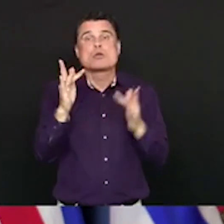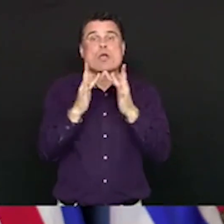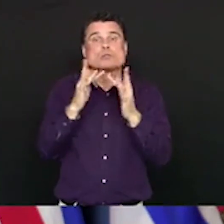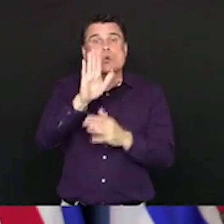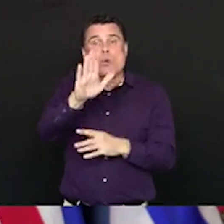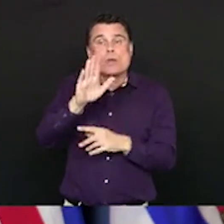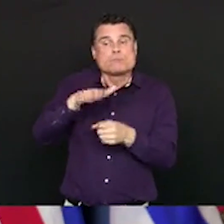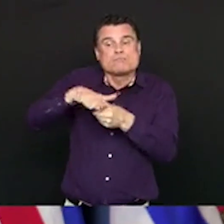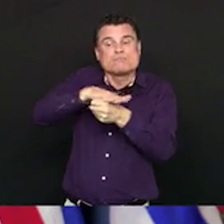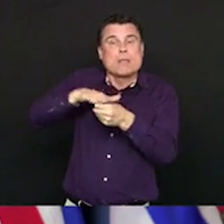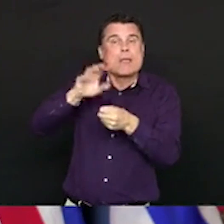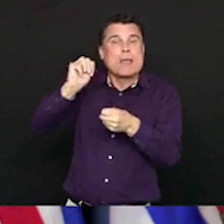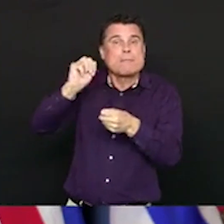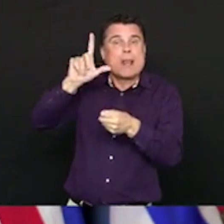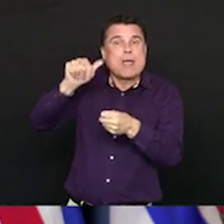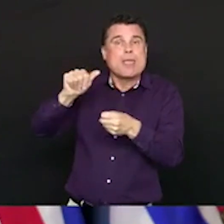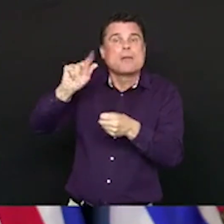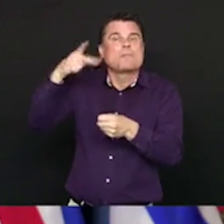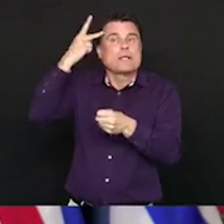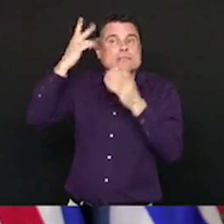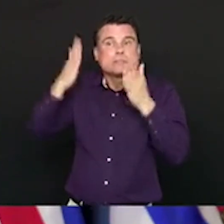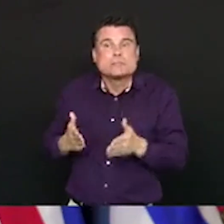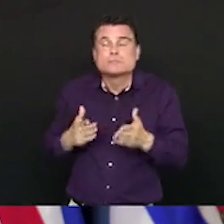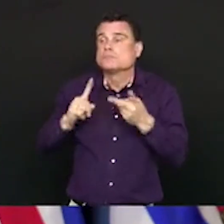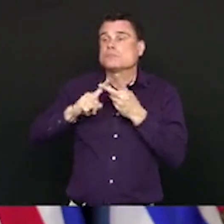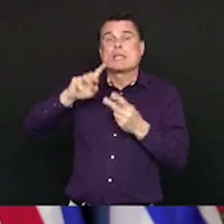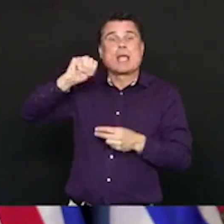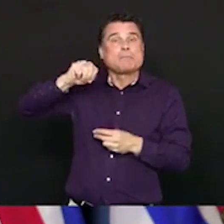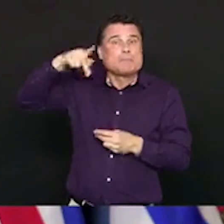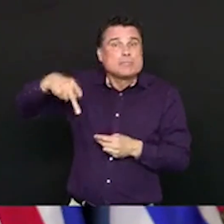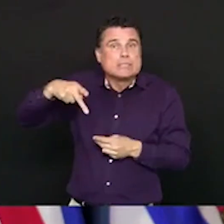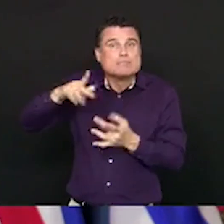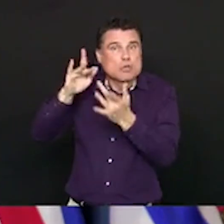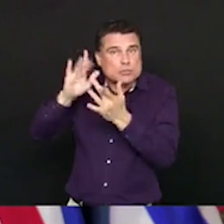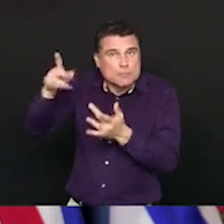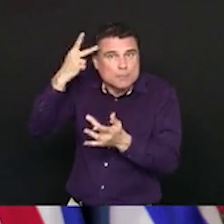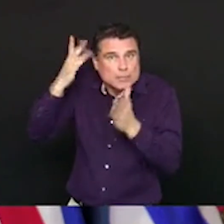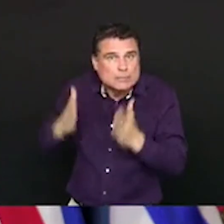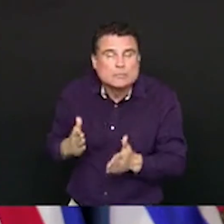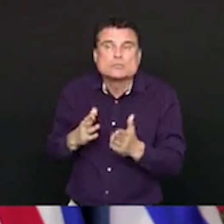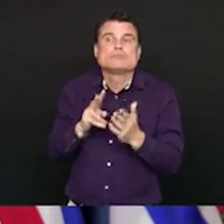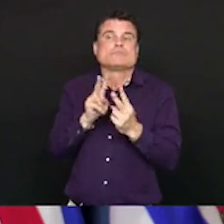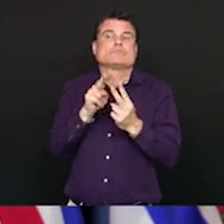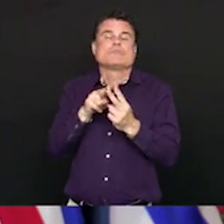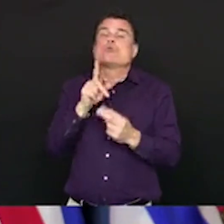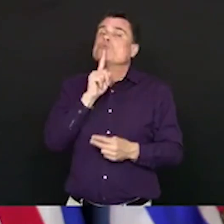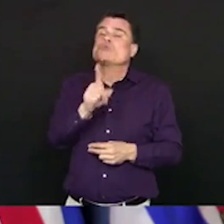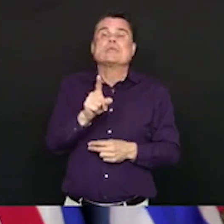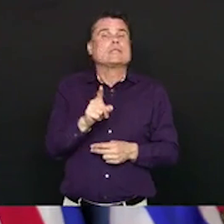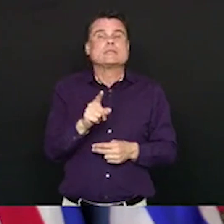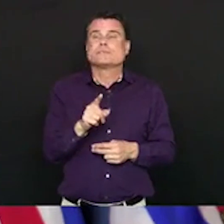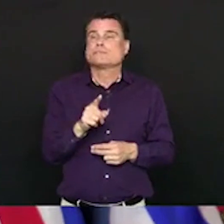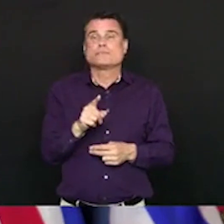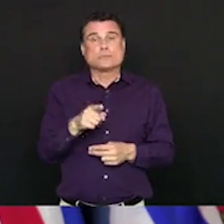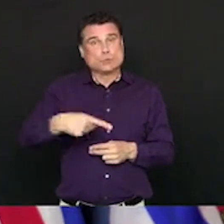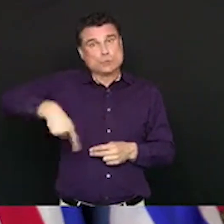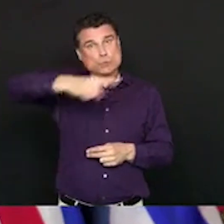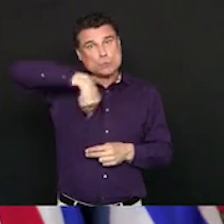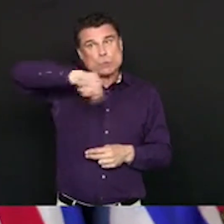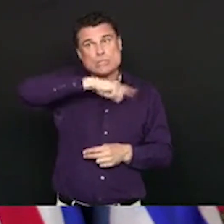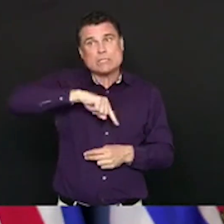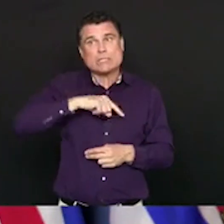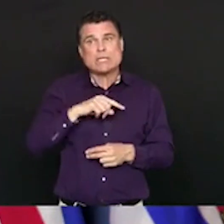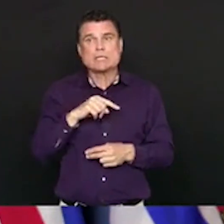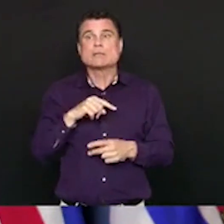of commons does not need to be in session for elected representatives to be there to listen to concerns in their communities and then feed that